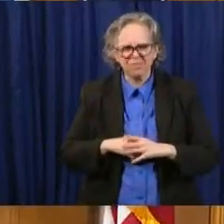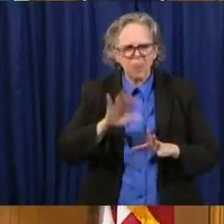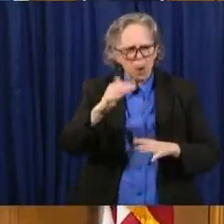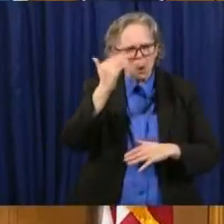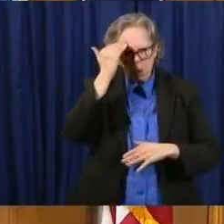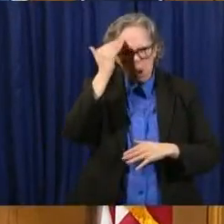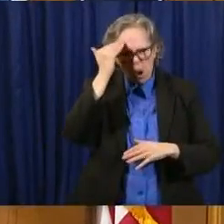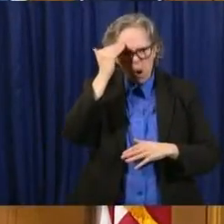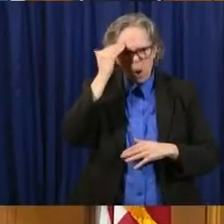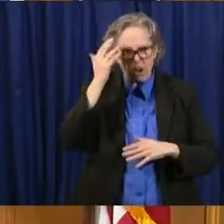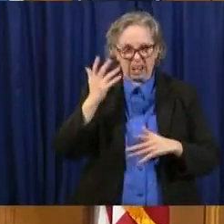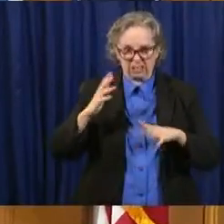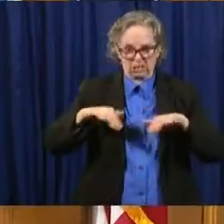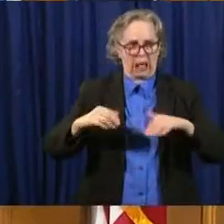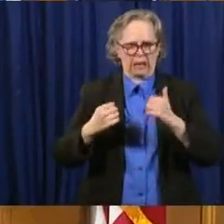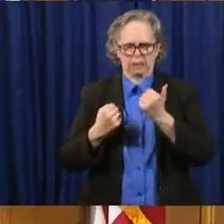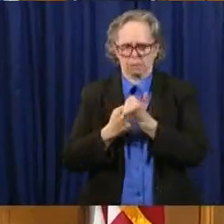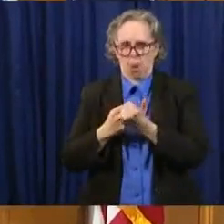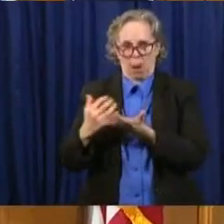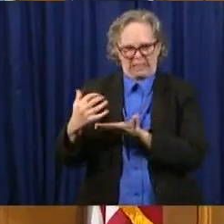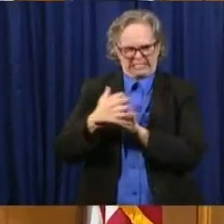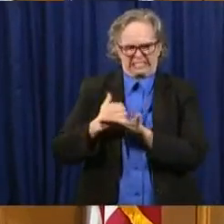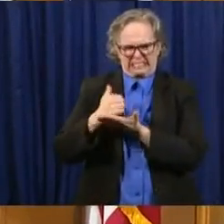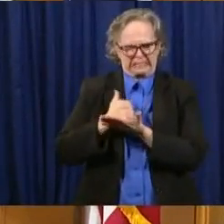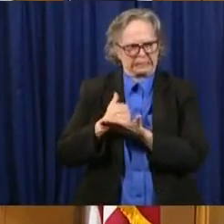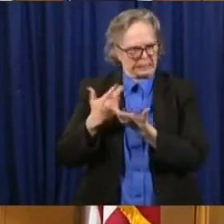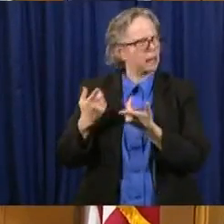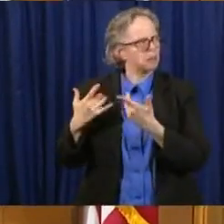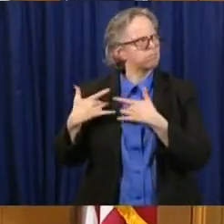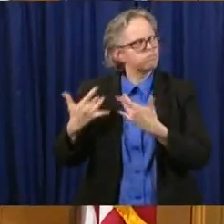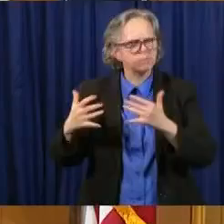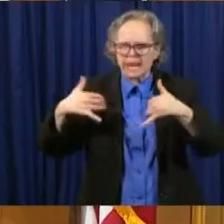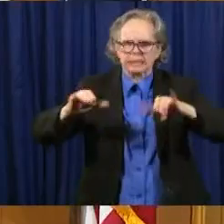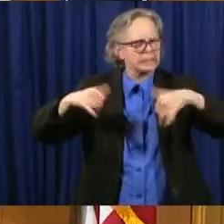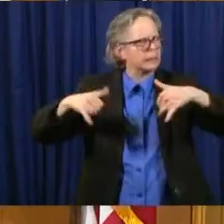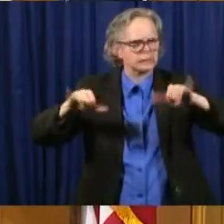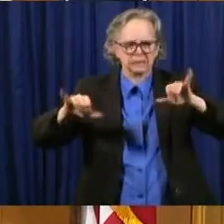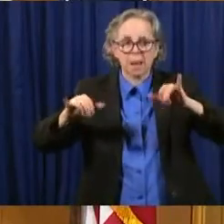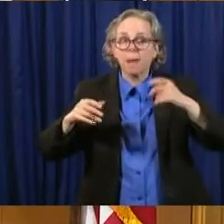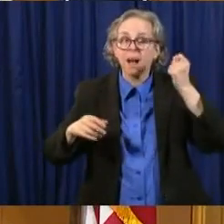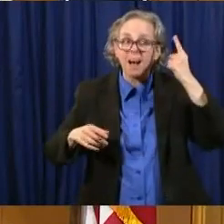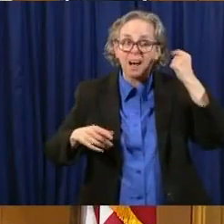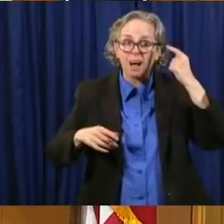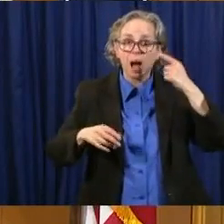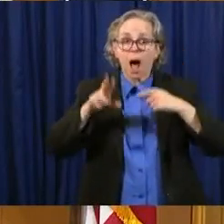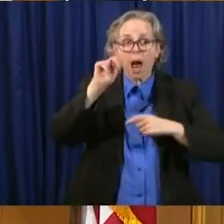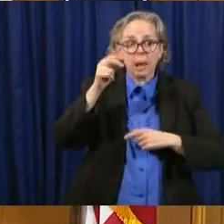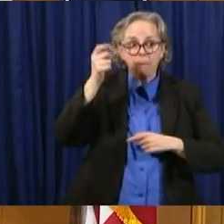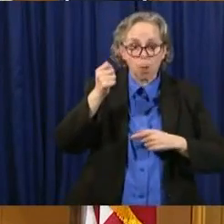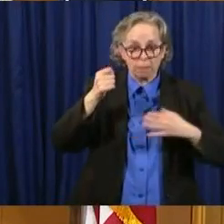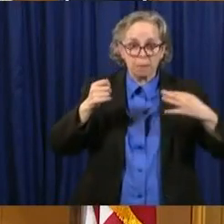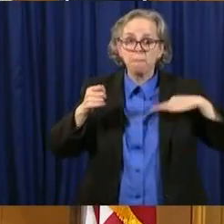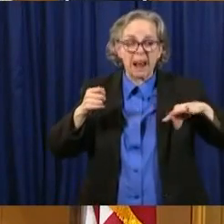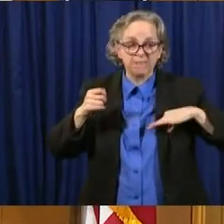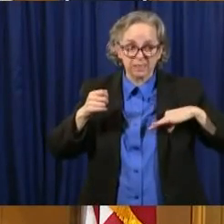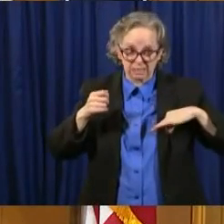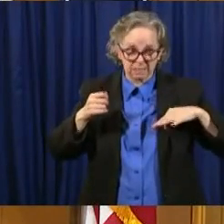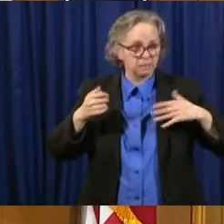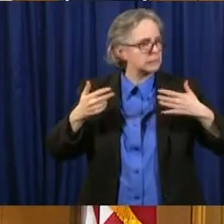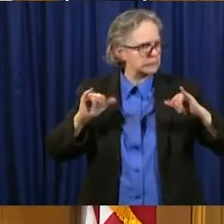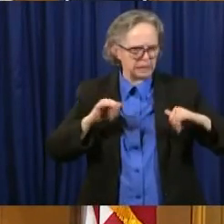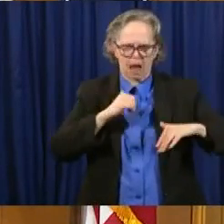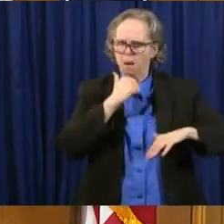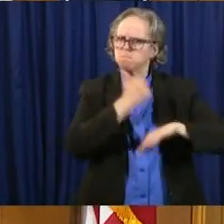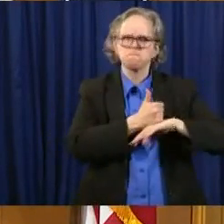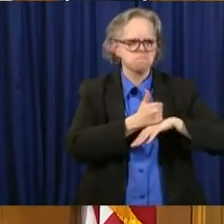occurring. In addition, the unemployment benefits are offset by child support. So